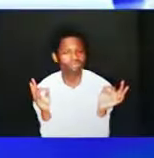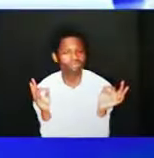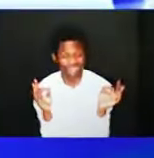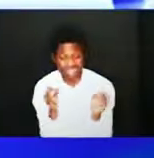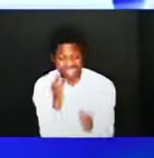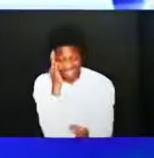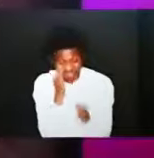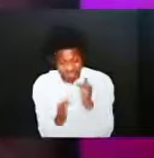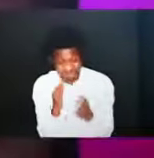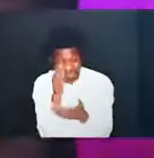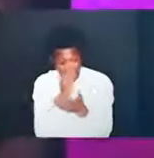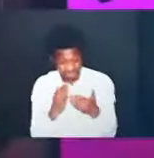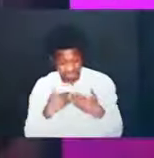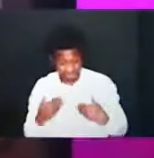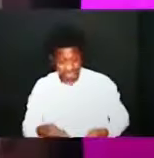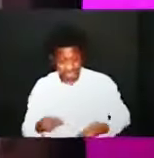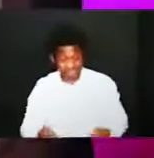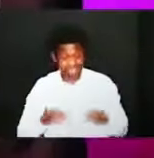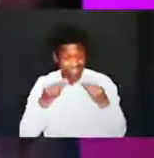is never a gift